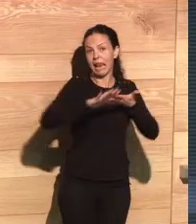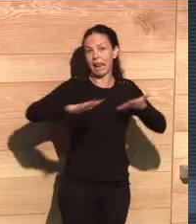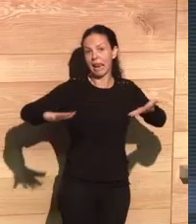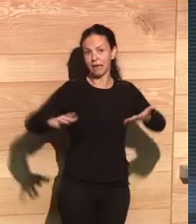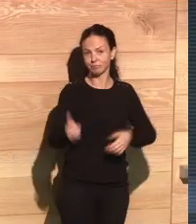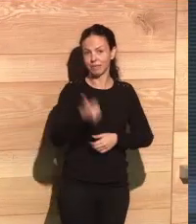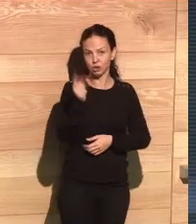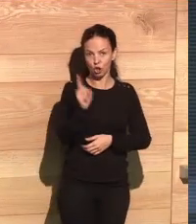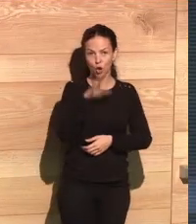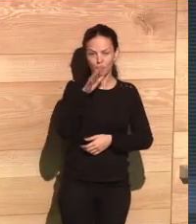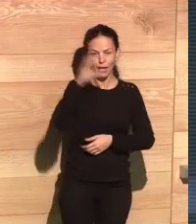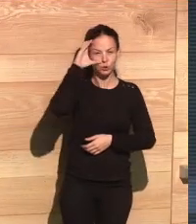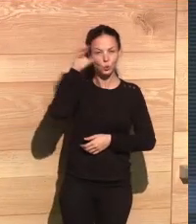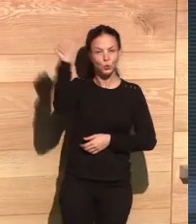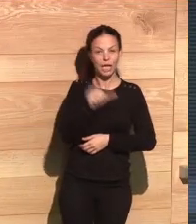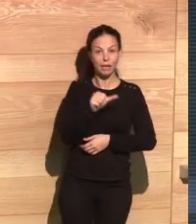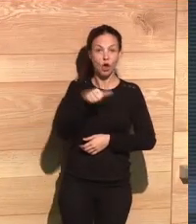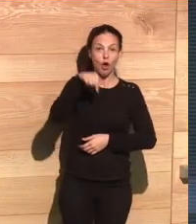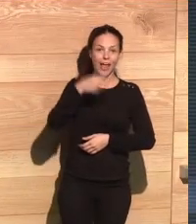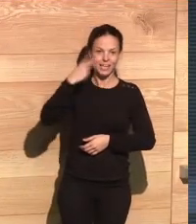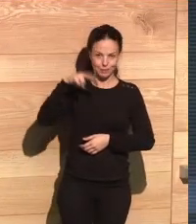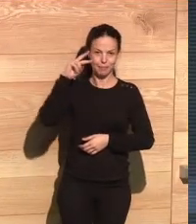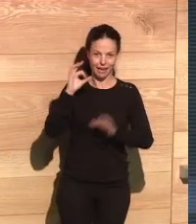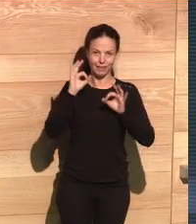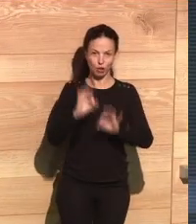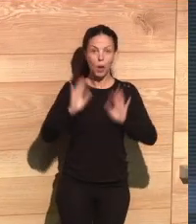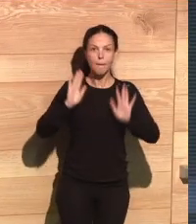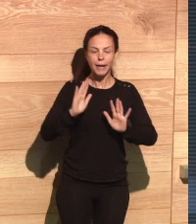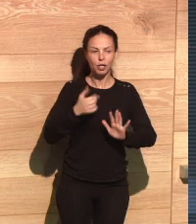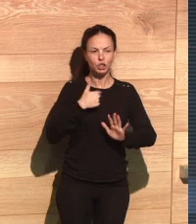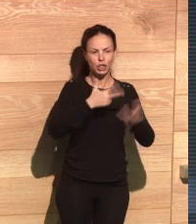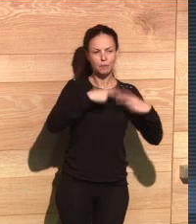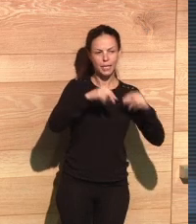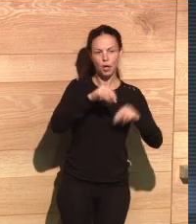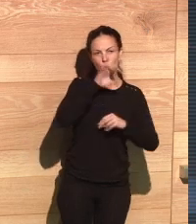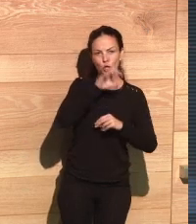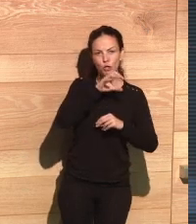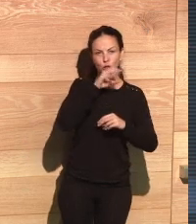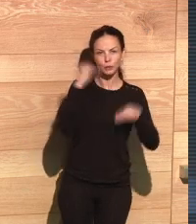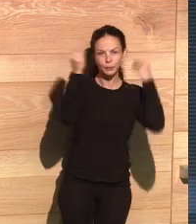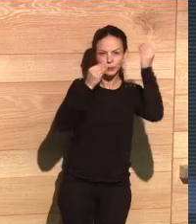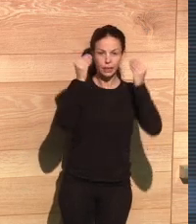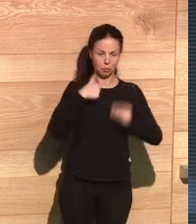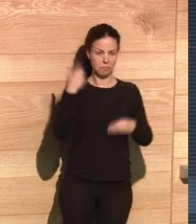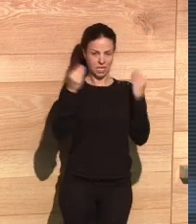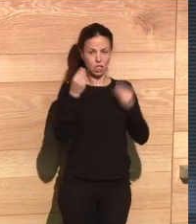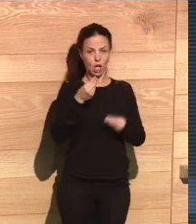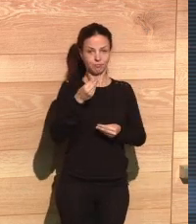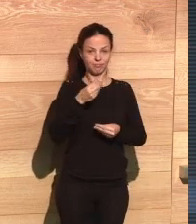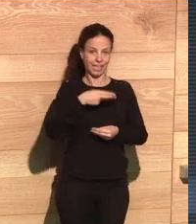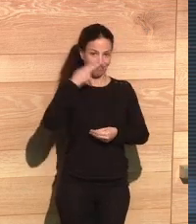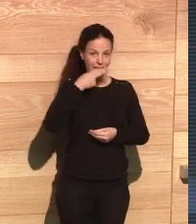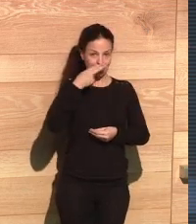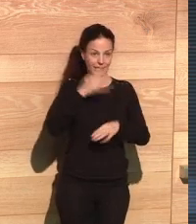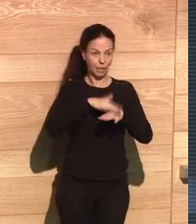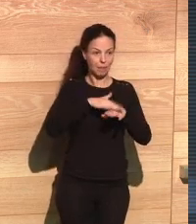take more of your time since you have come here to listen to the experts, but I would like to leave you with a final reflection that I think